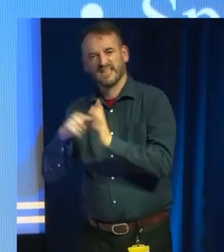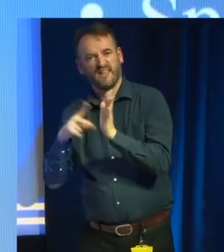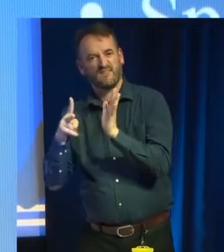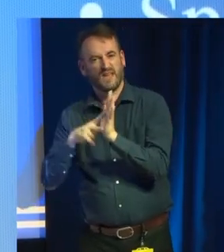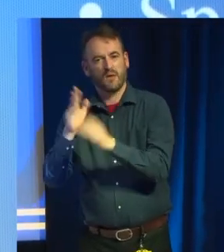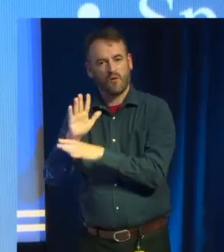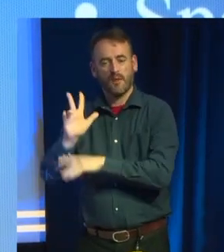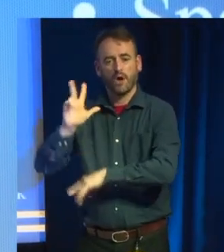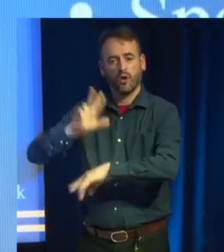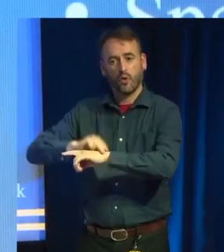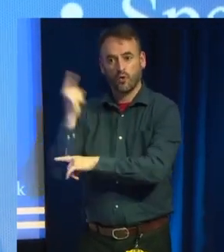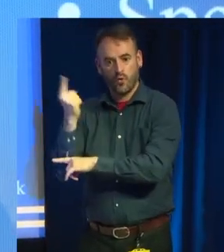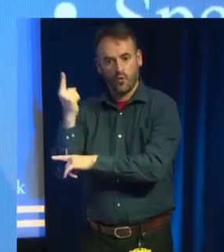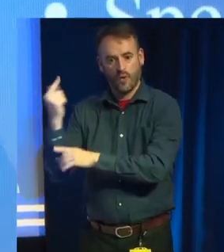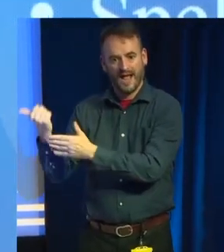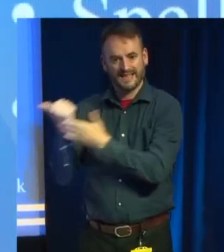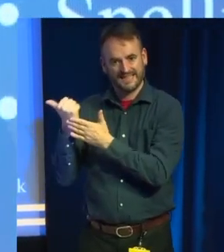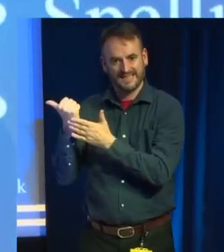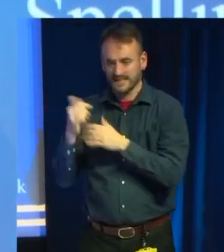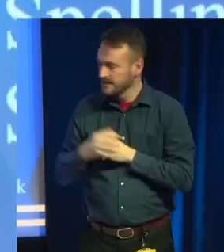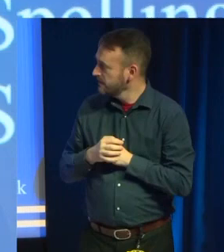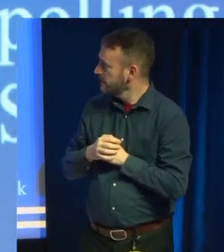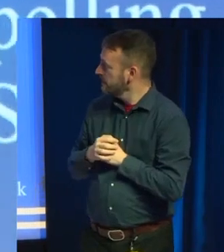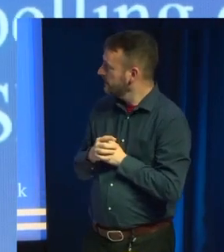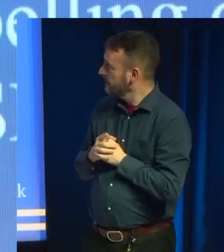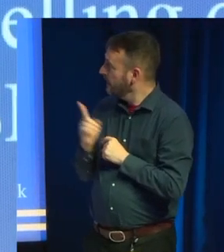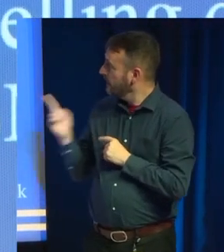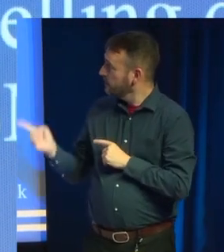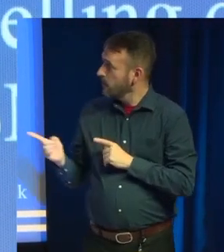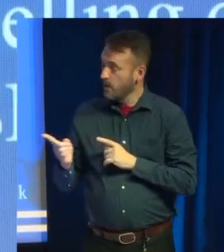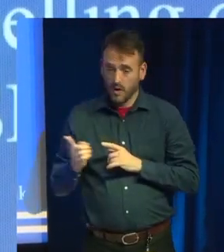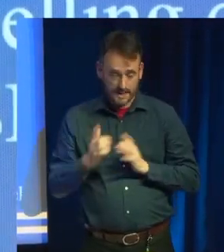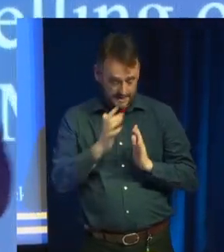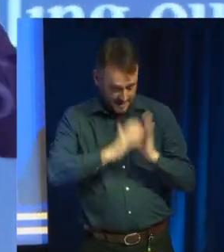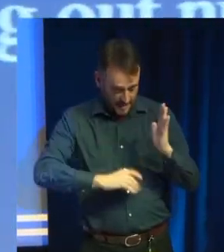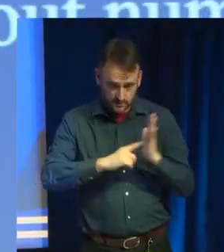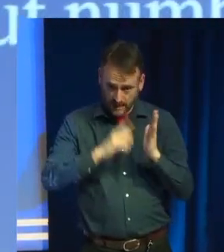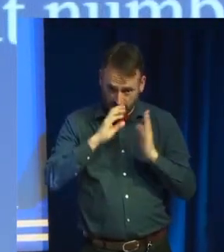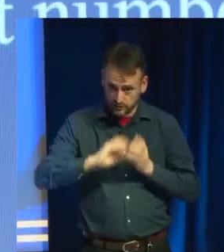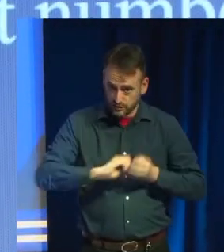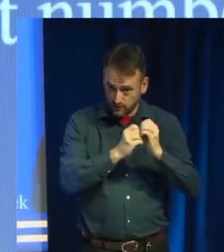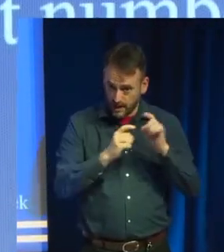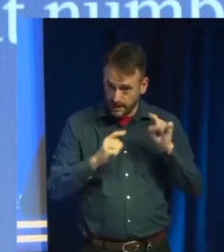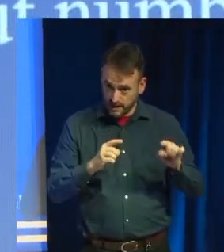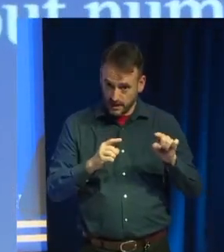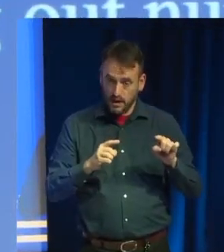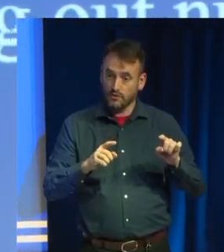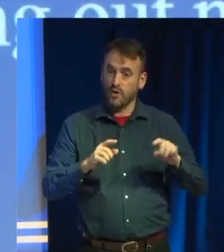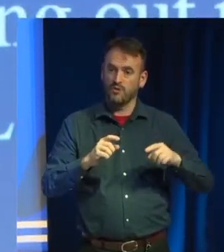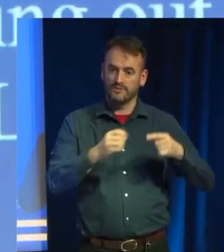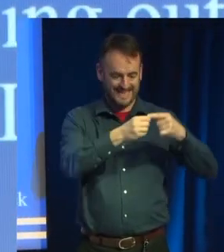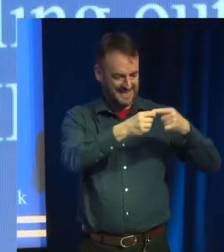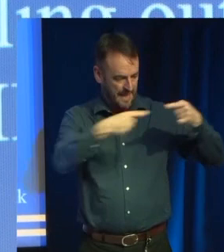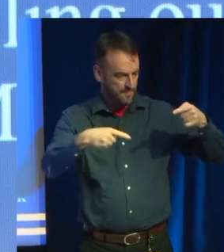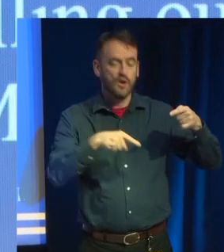But to generate an output, it's quite easy. You can generate the text. So, you can say, you have picked up the box. And you can generate